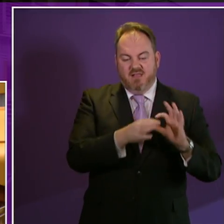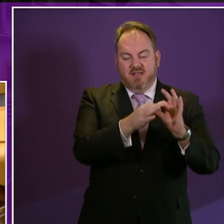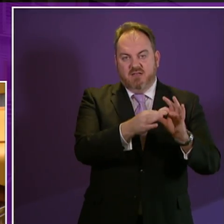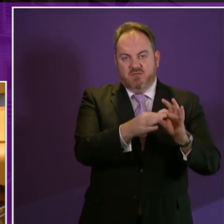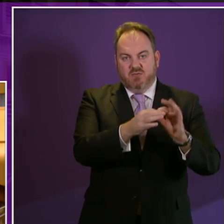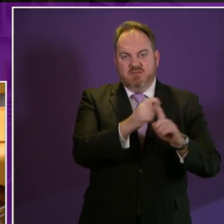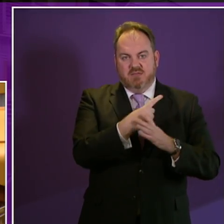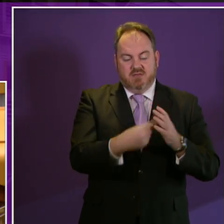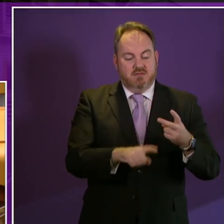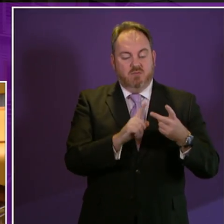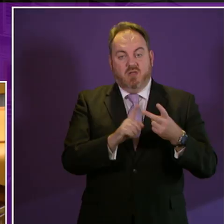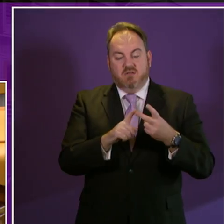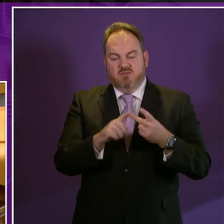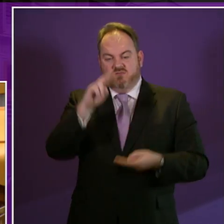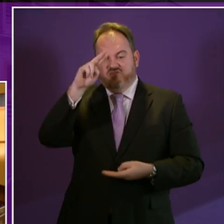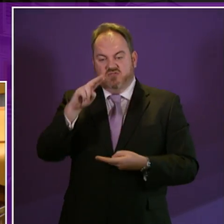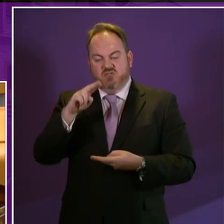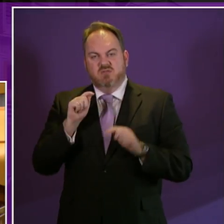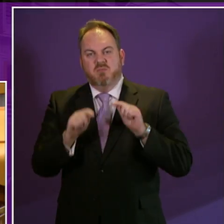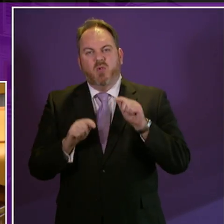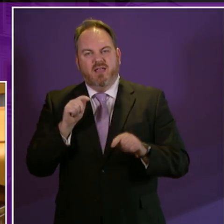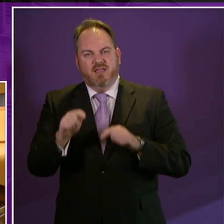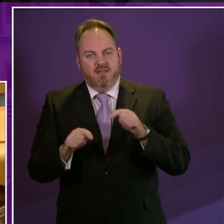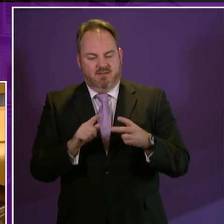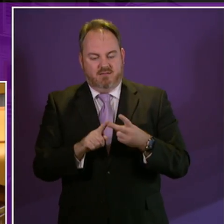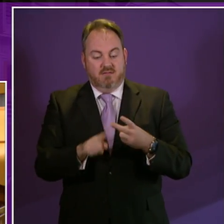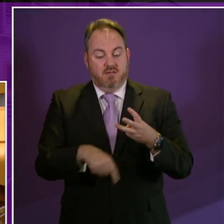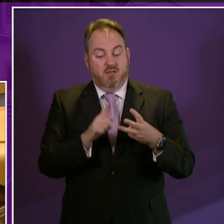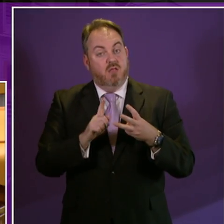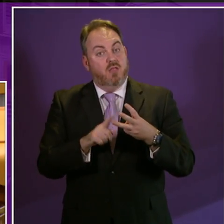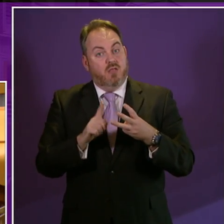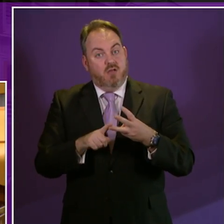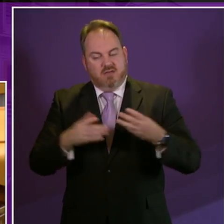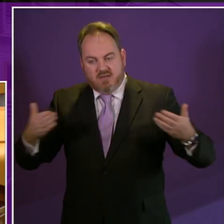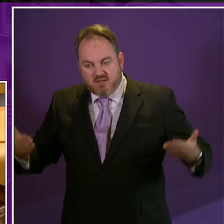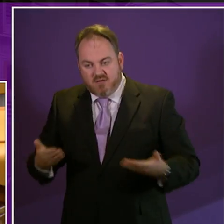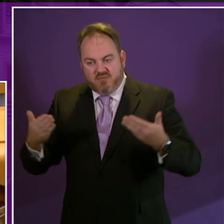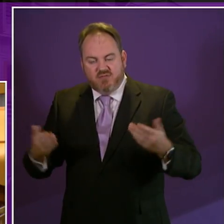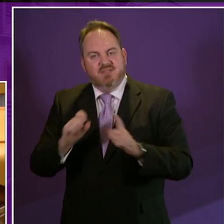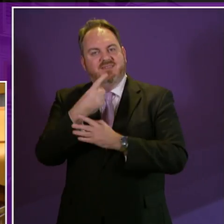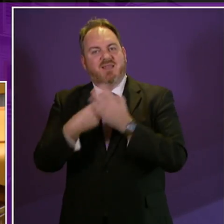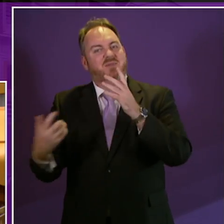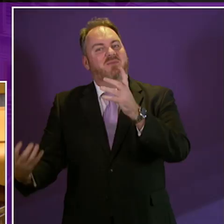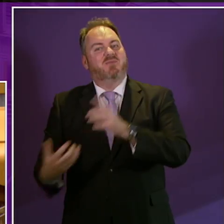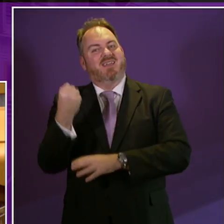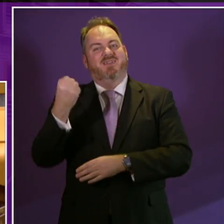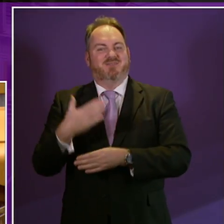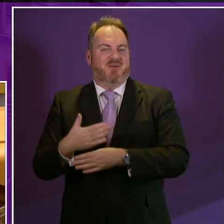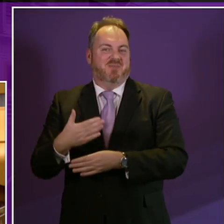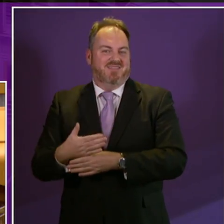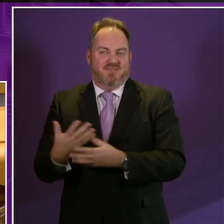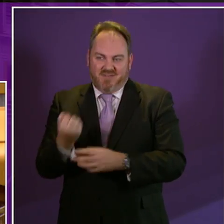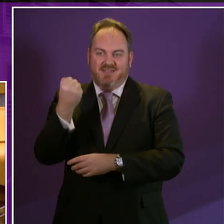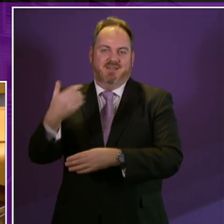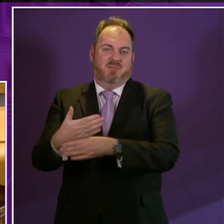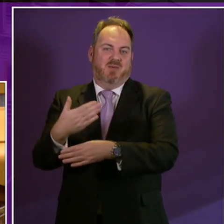bullying. And thirdly, getting more people with disability into unemployment. And thus, I welcome the